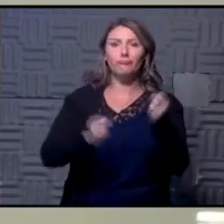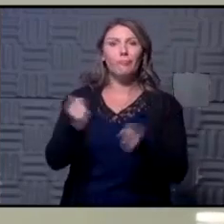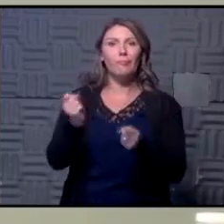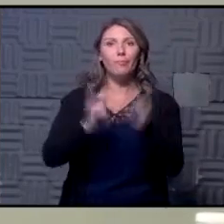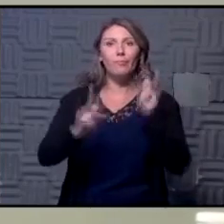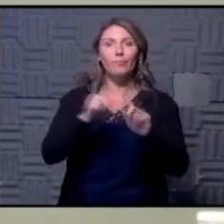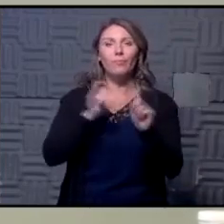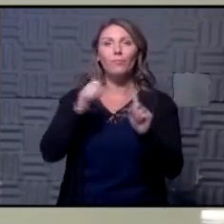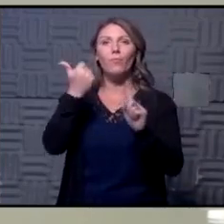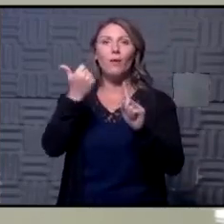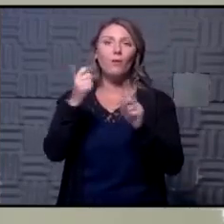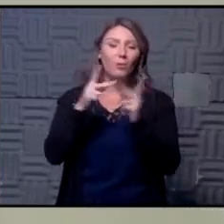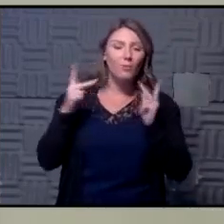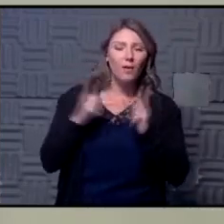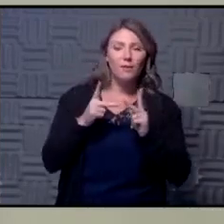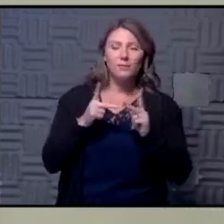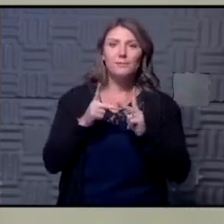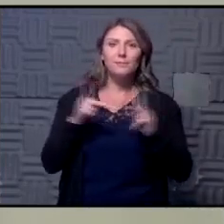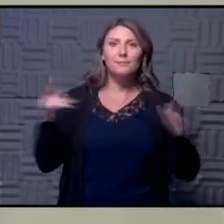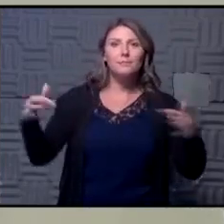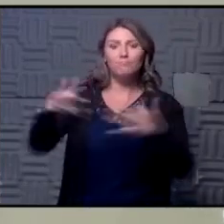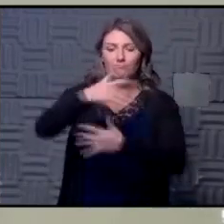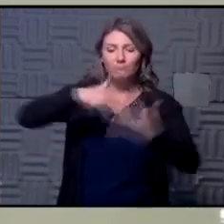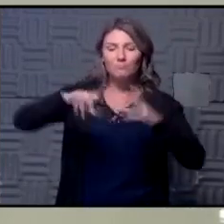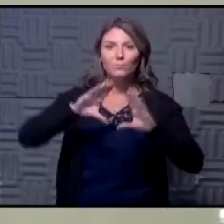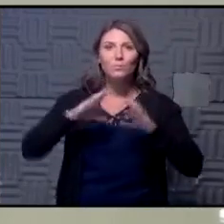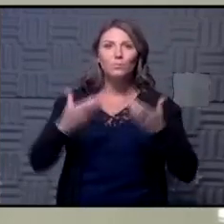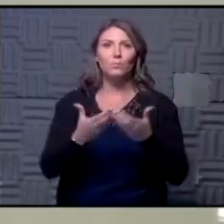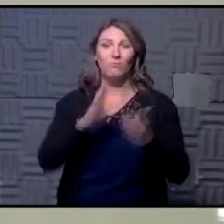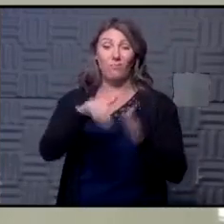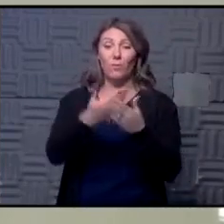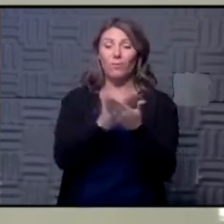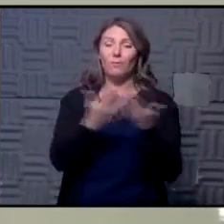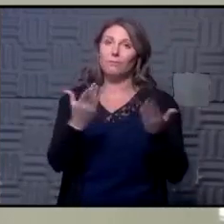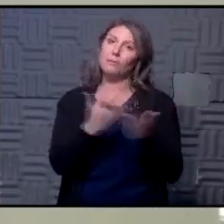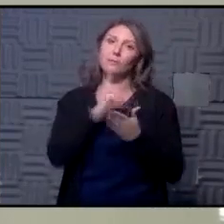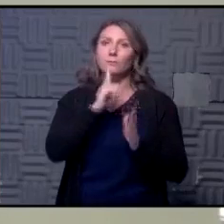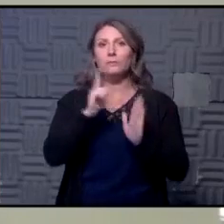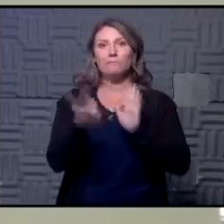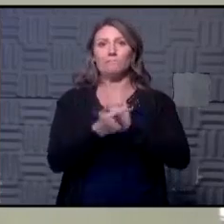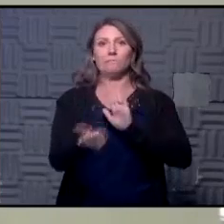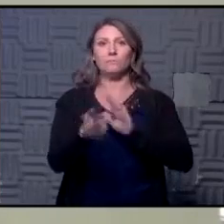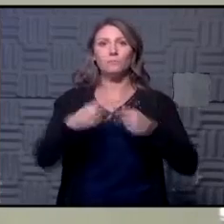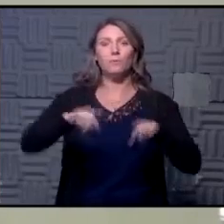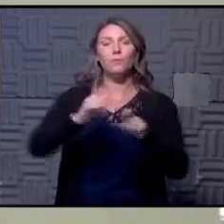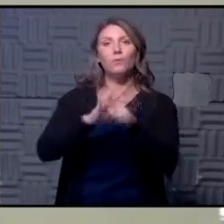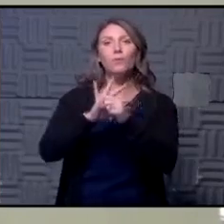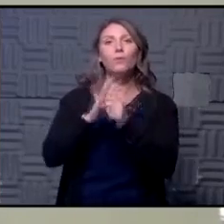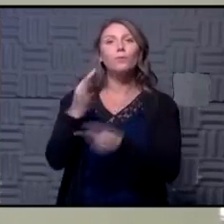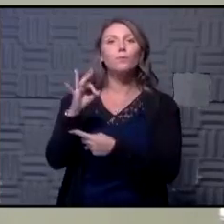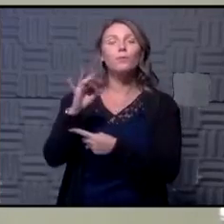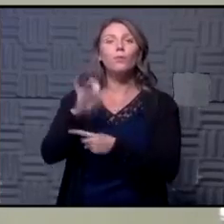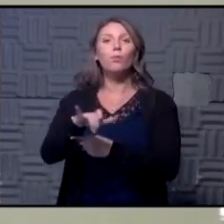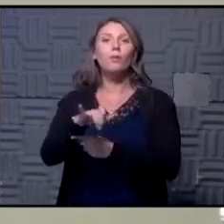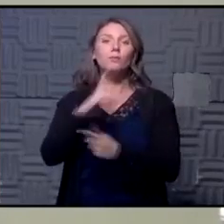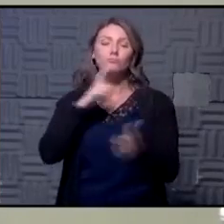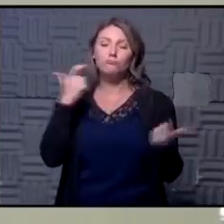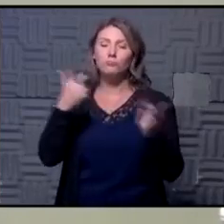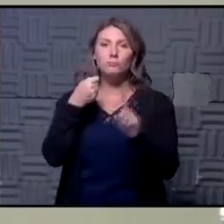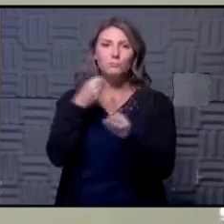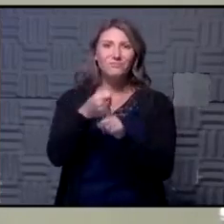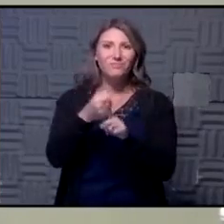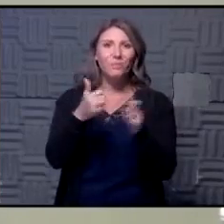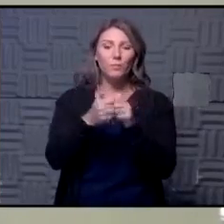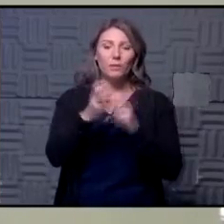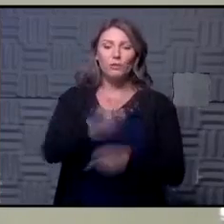gathering in groups all of the things that you're not supposed to do during COVID and so this has had a large impact on the tourism